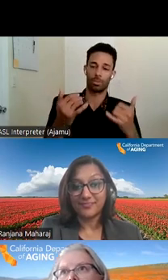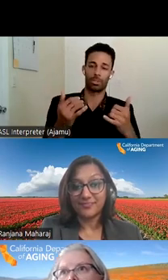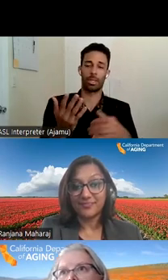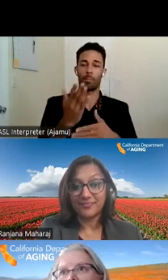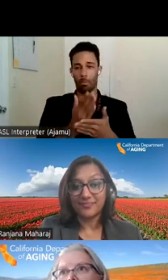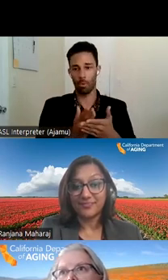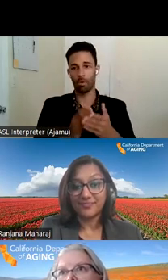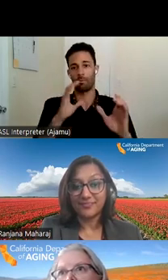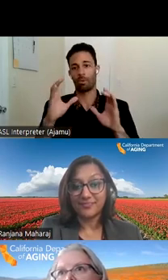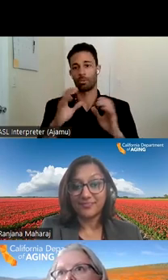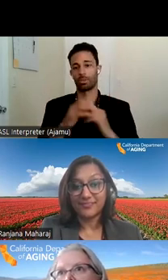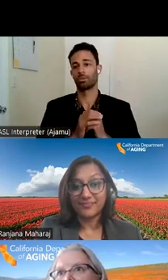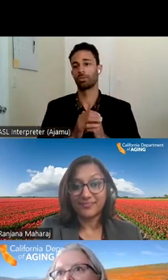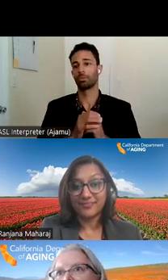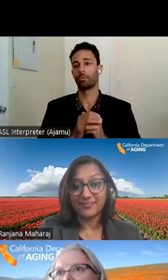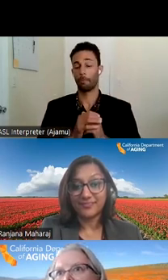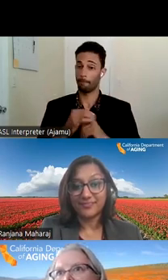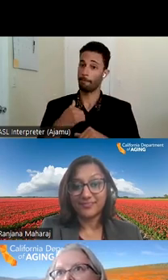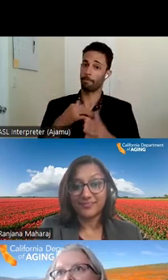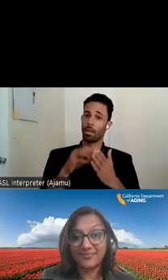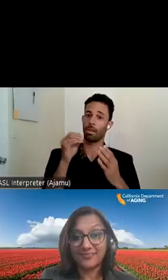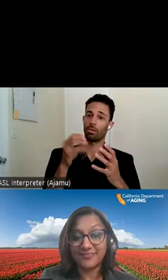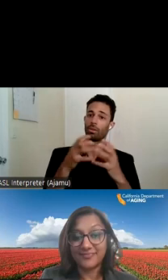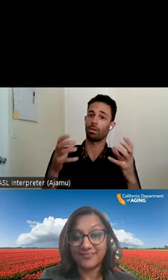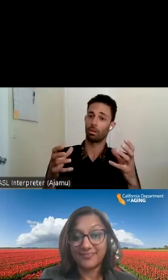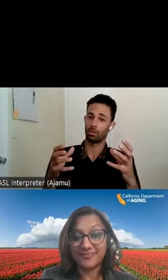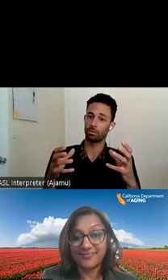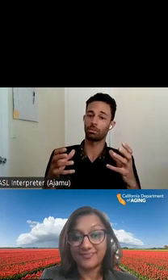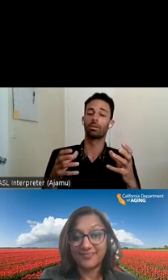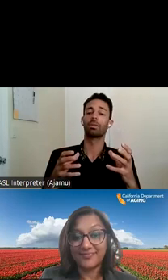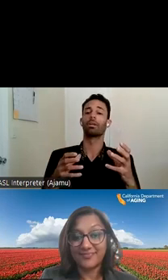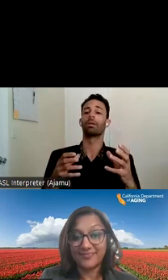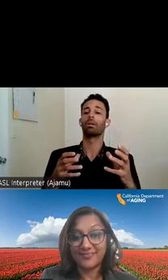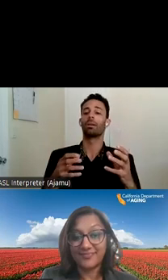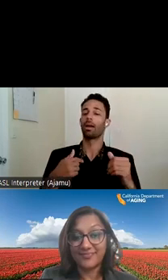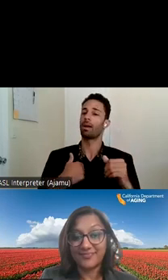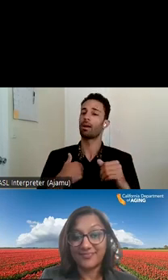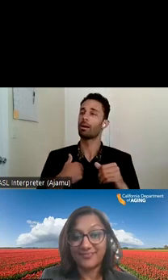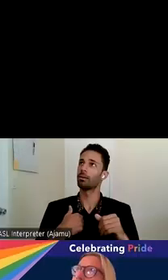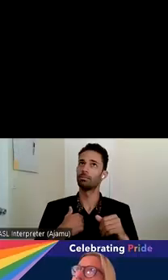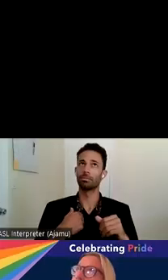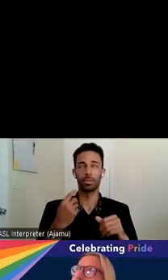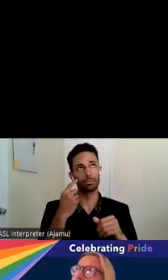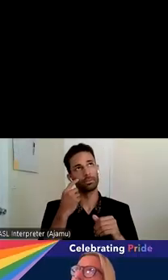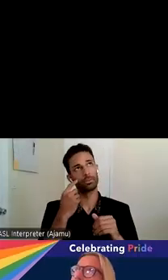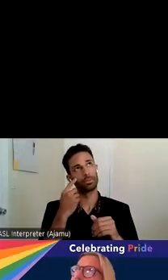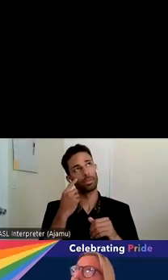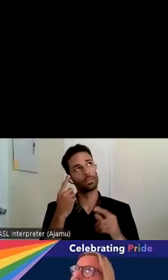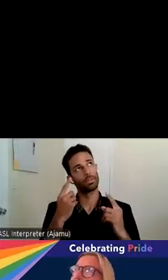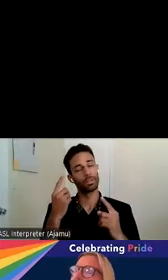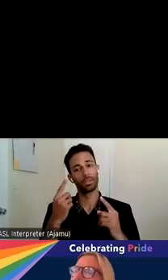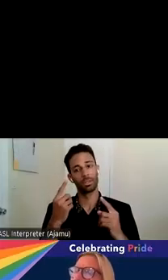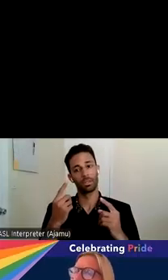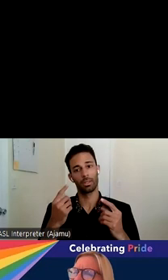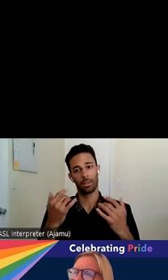um i learned a lot and i i i'm trying to think we're about i think